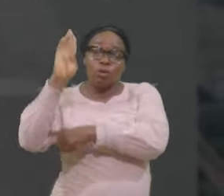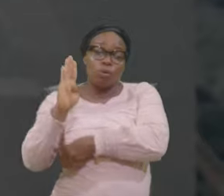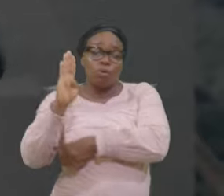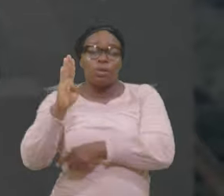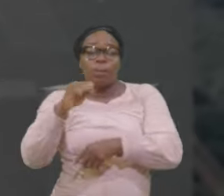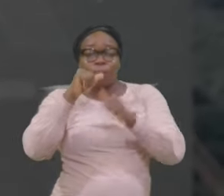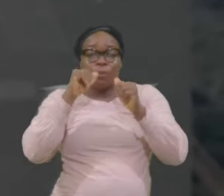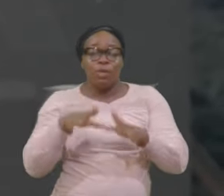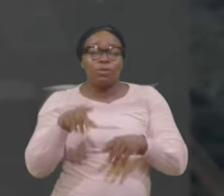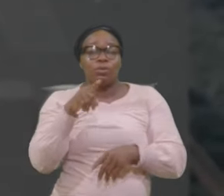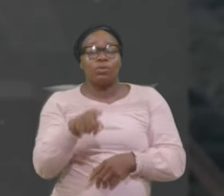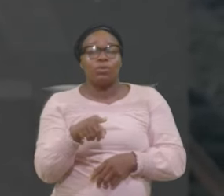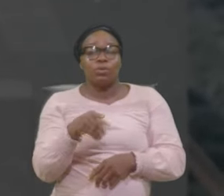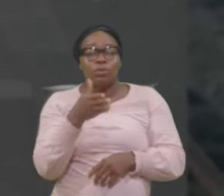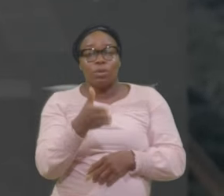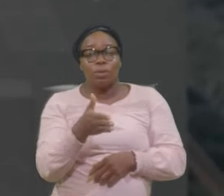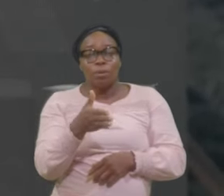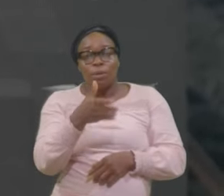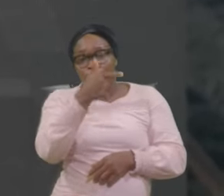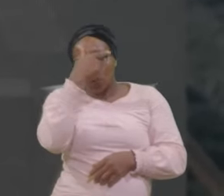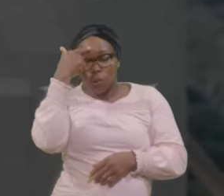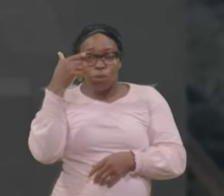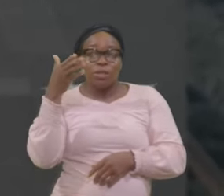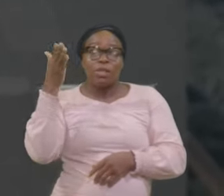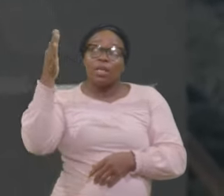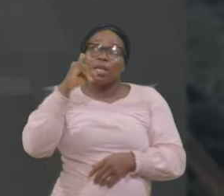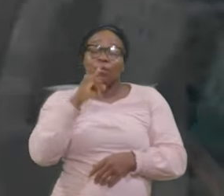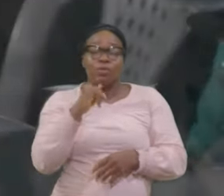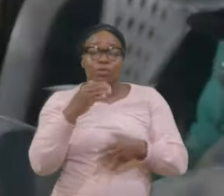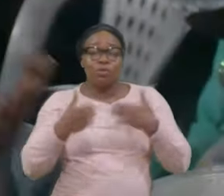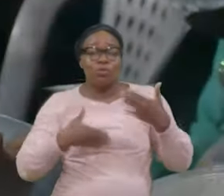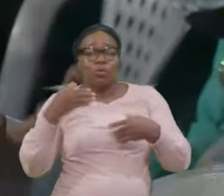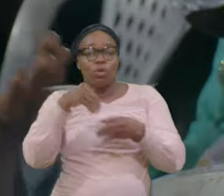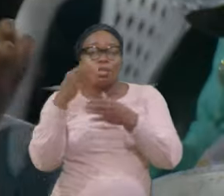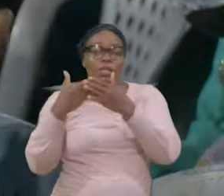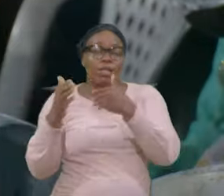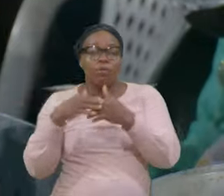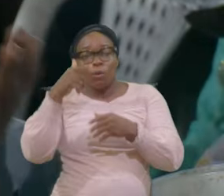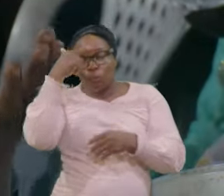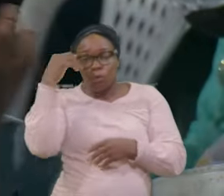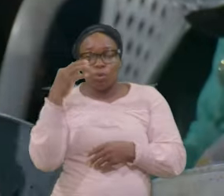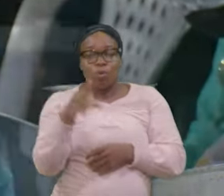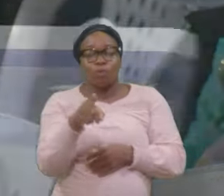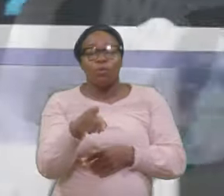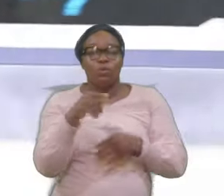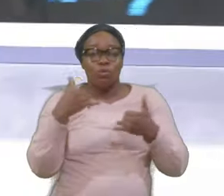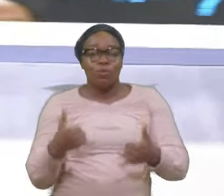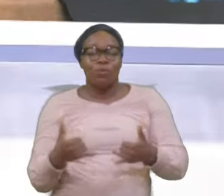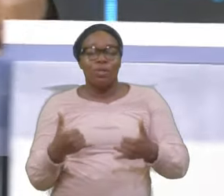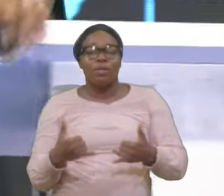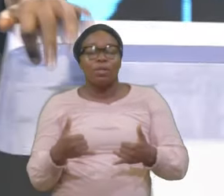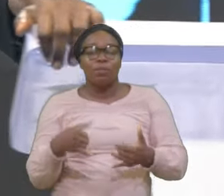There is Joy In heaven Because of You right Now Just stand Up where You are There